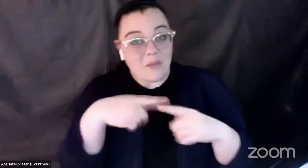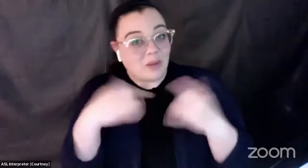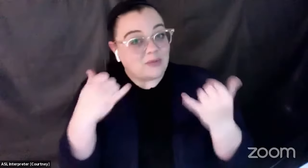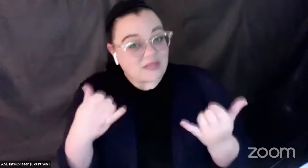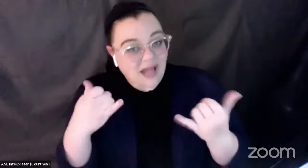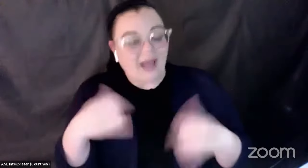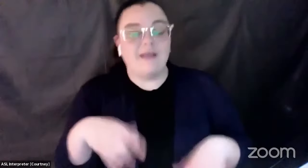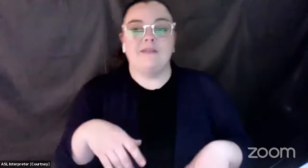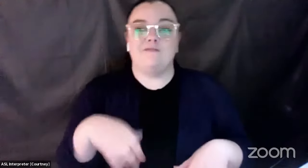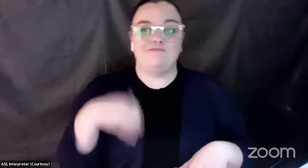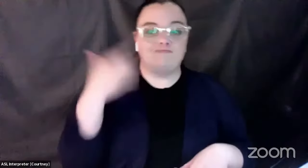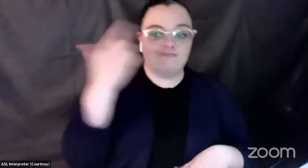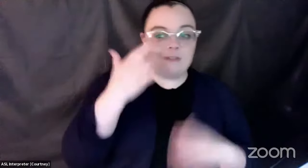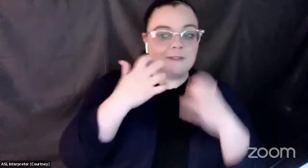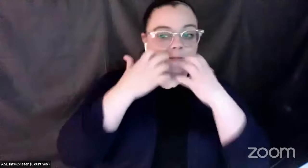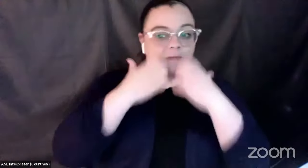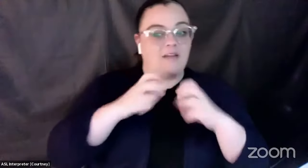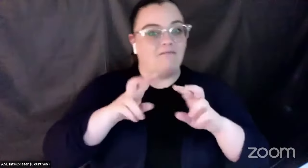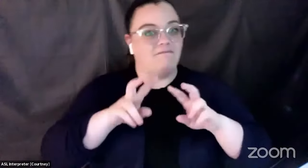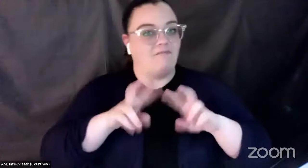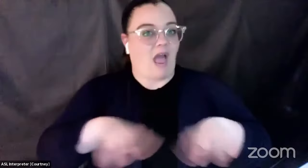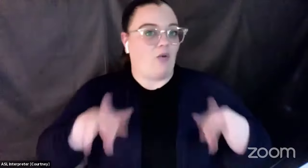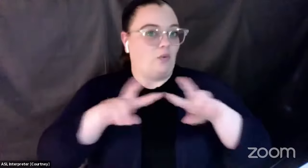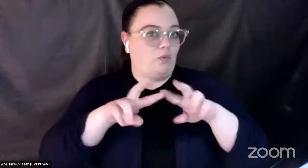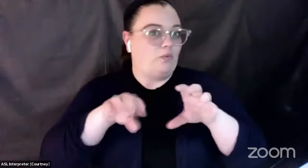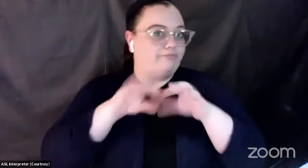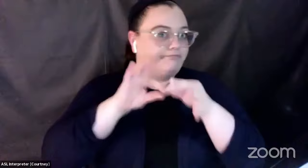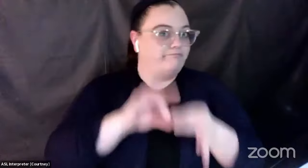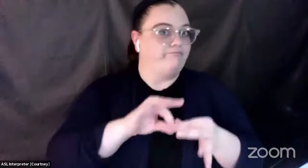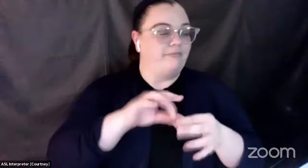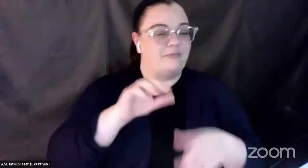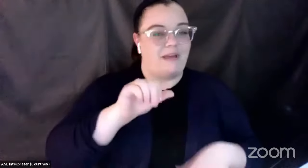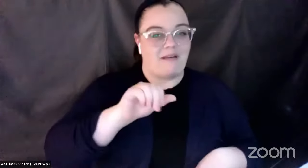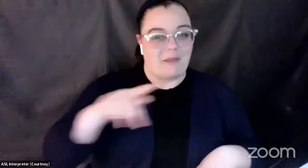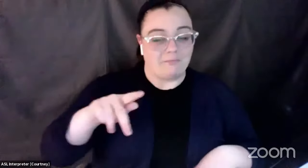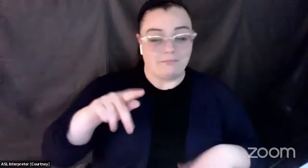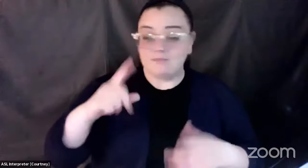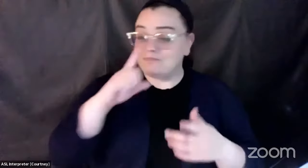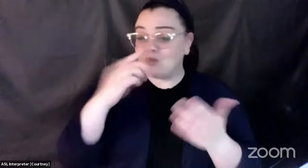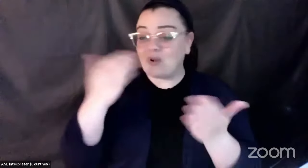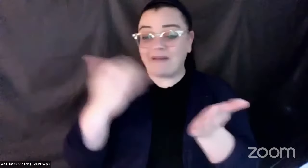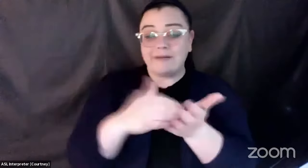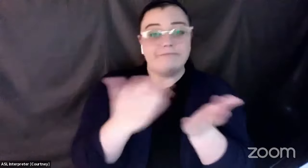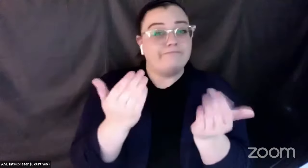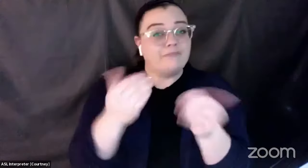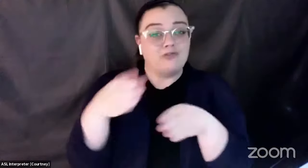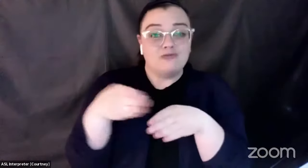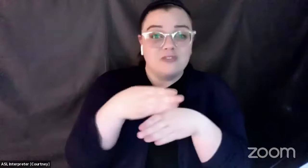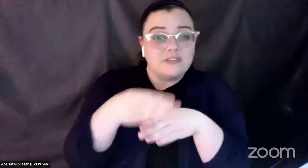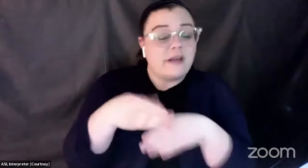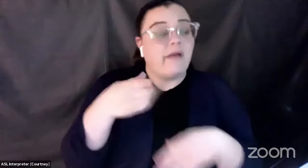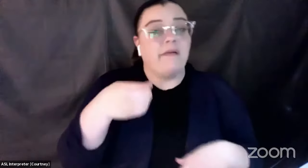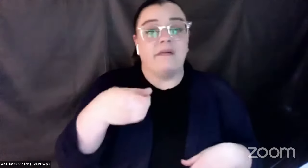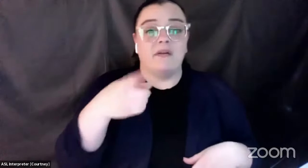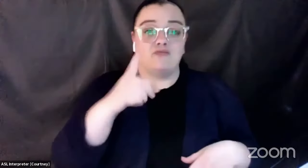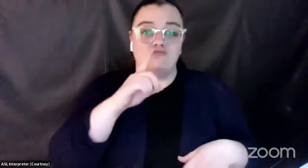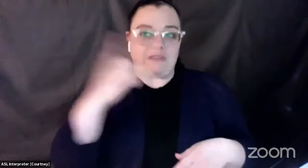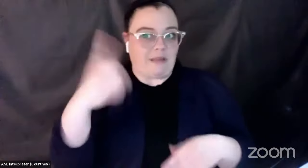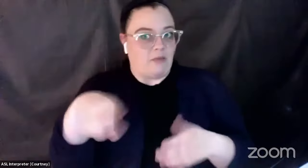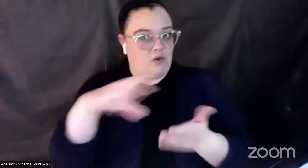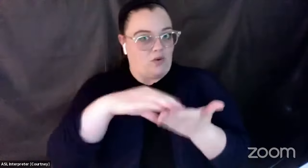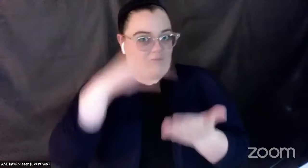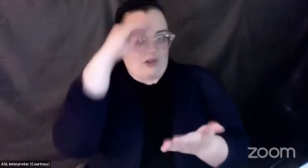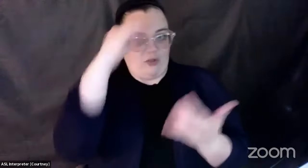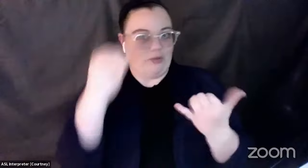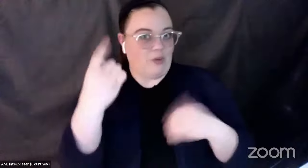value of. So share again in the Q&A and the chat, what are the things that you've learned?